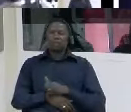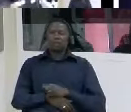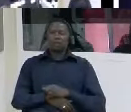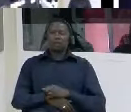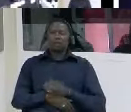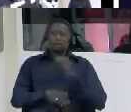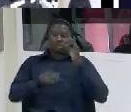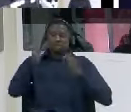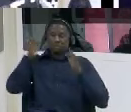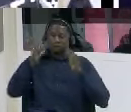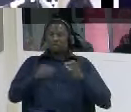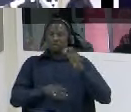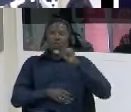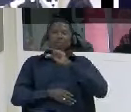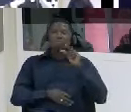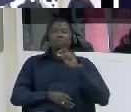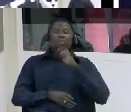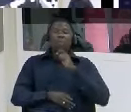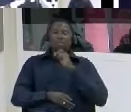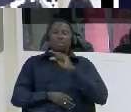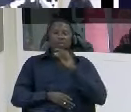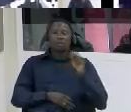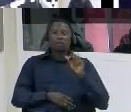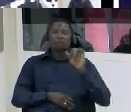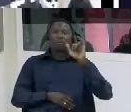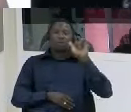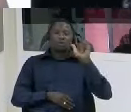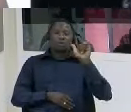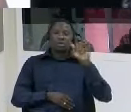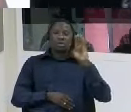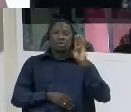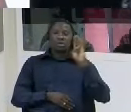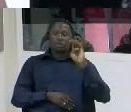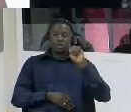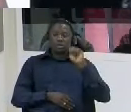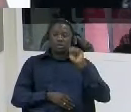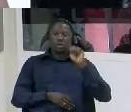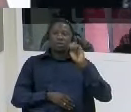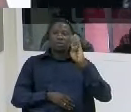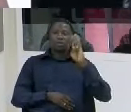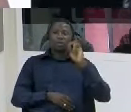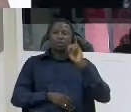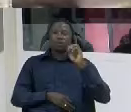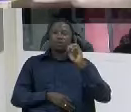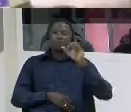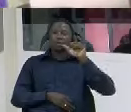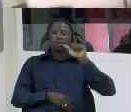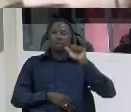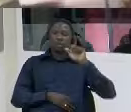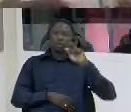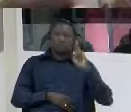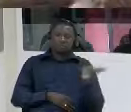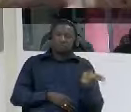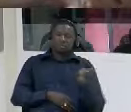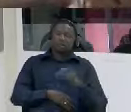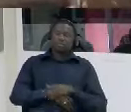justice yabuwa yeah and um you mentioned that she was a commonwealth judge